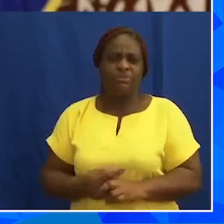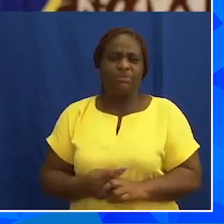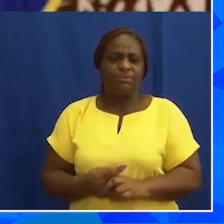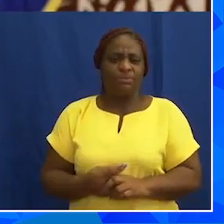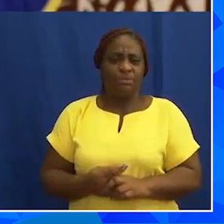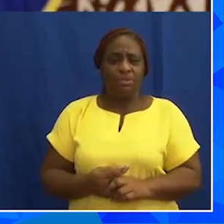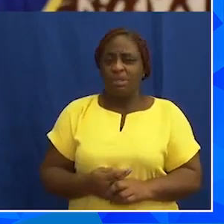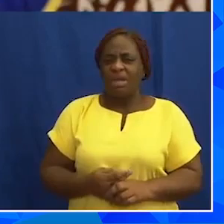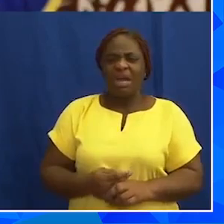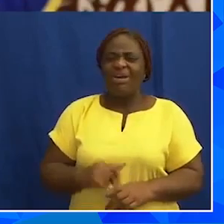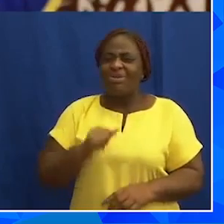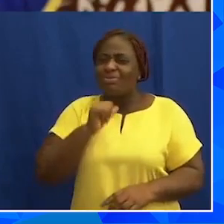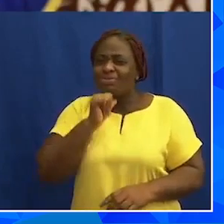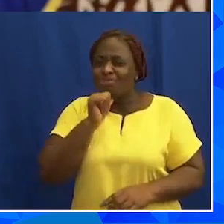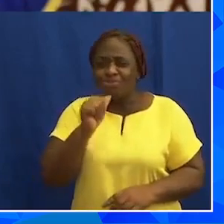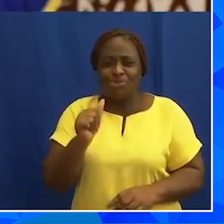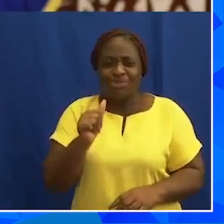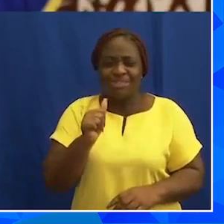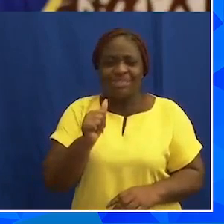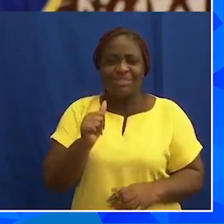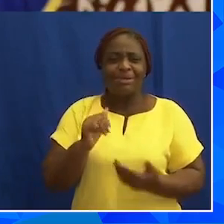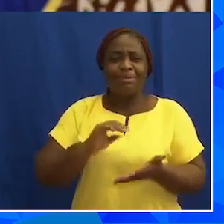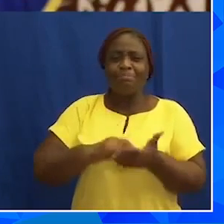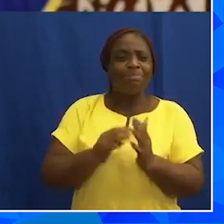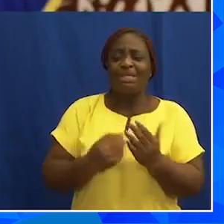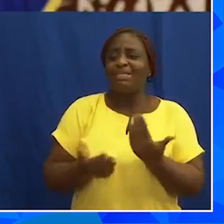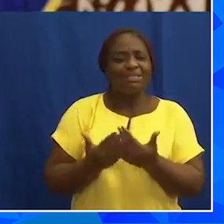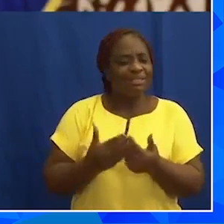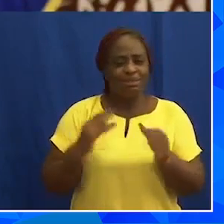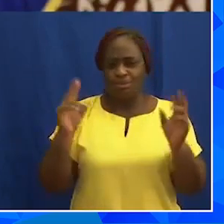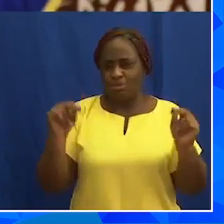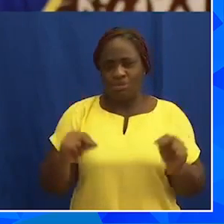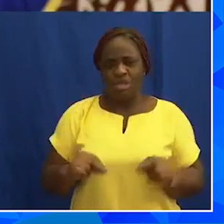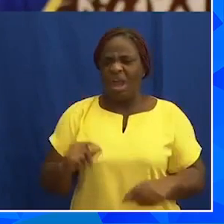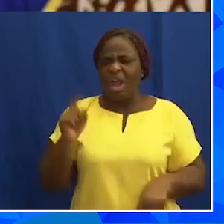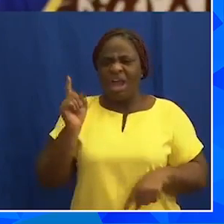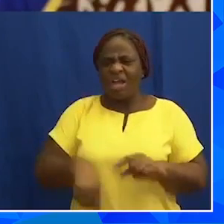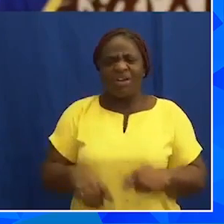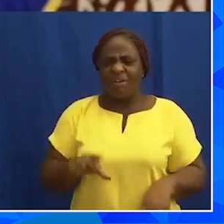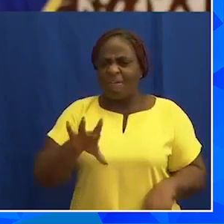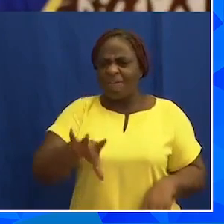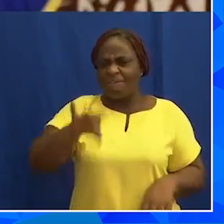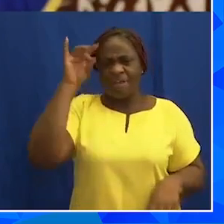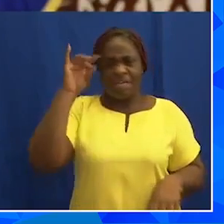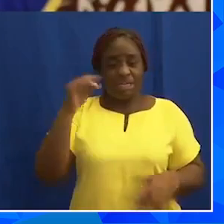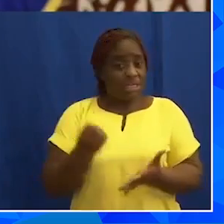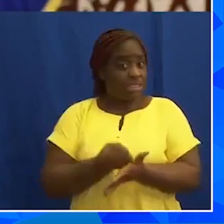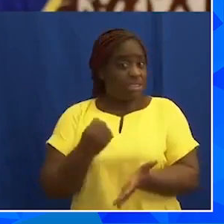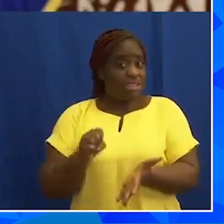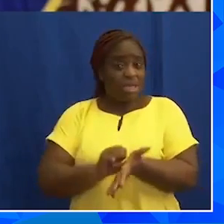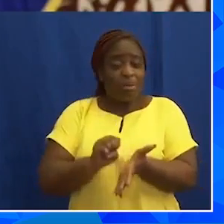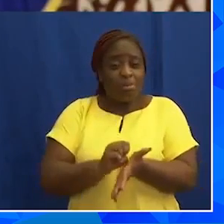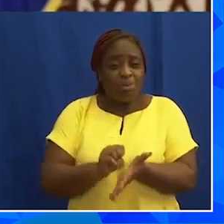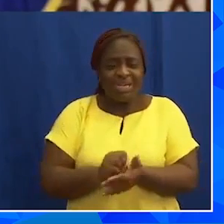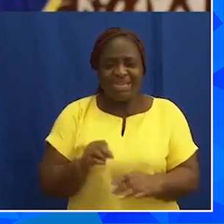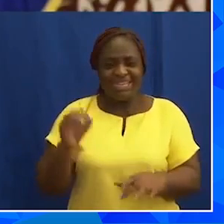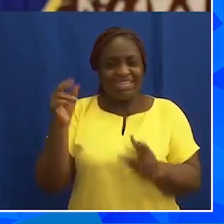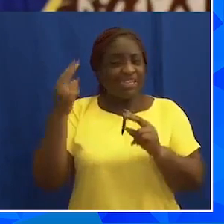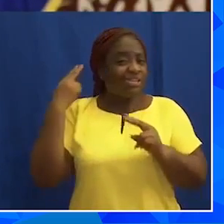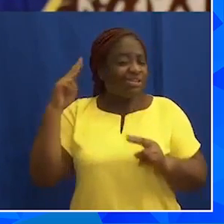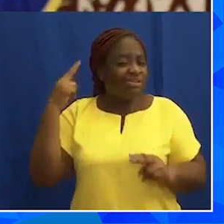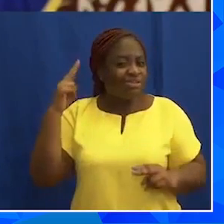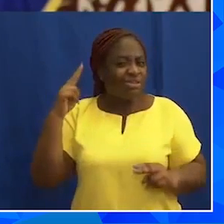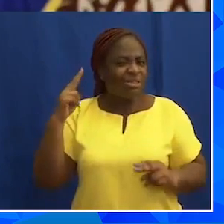I do not exaggerate when I say so. I cannot find an example in history when so many